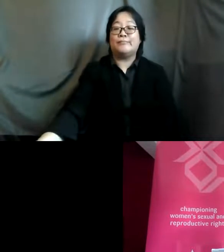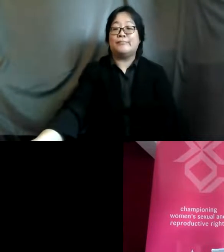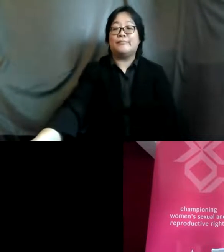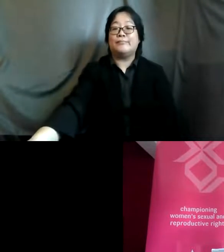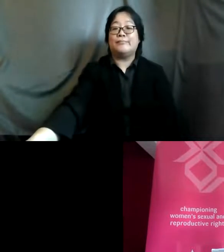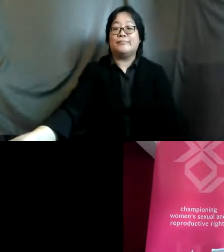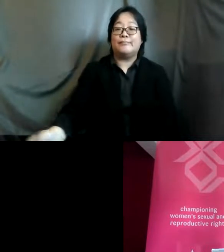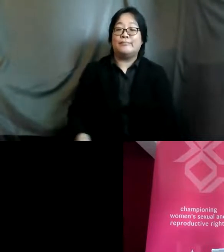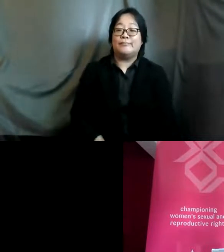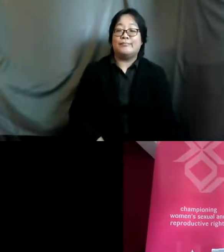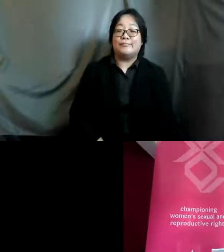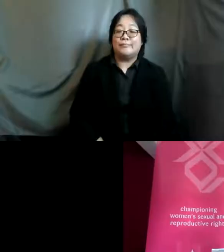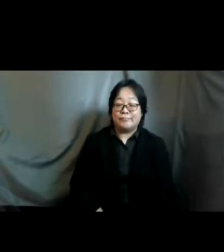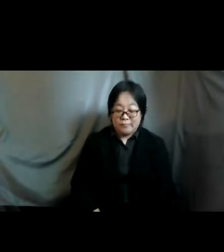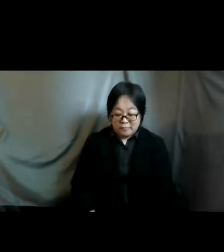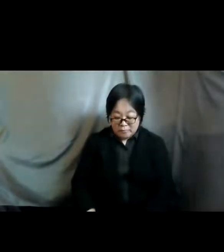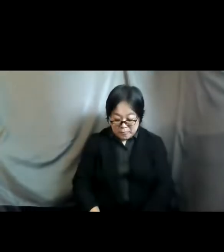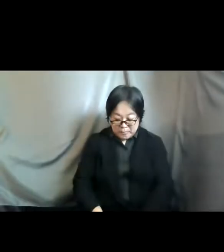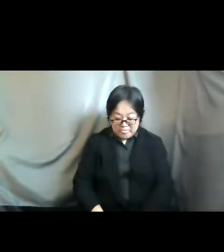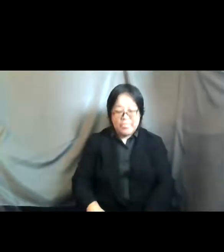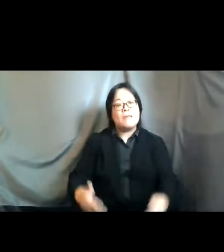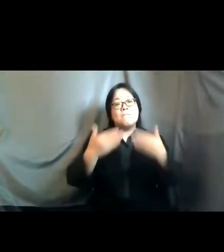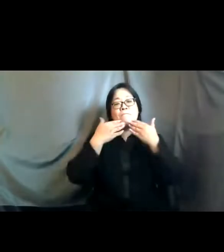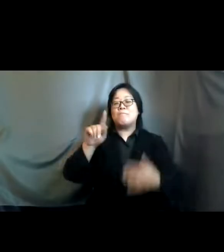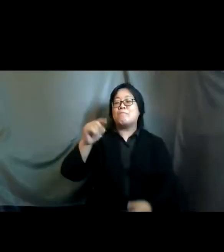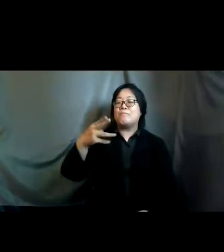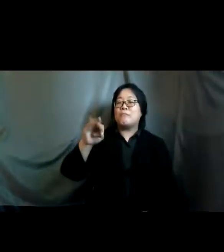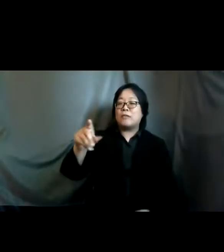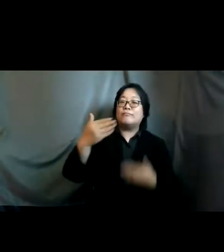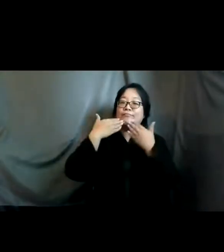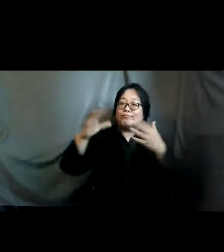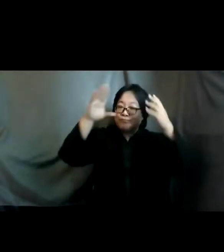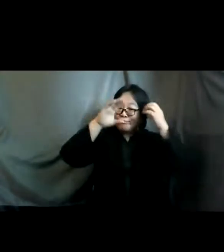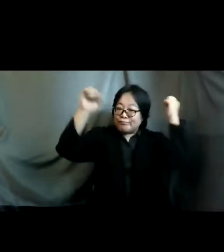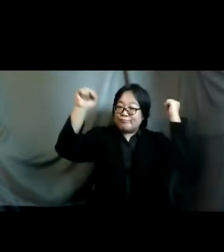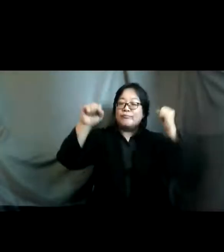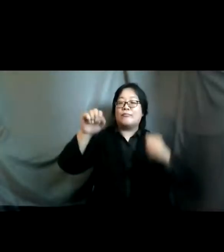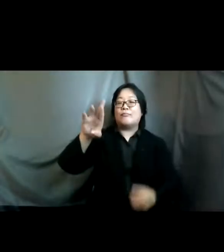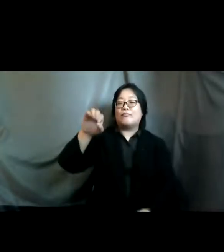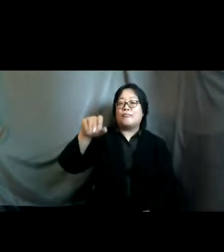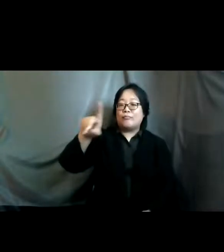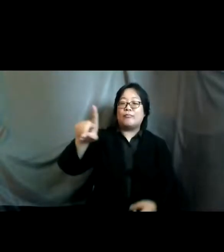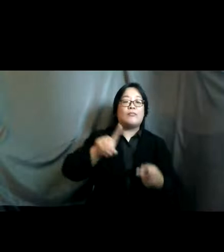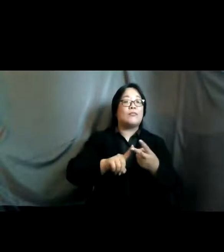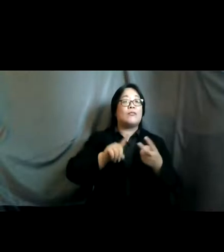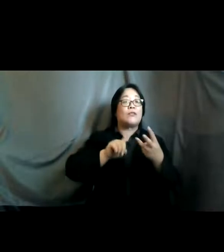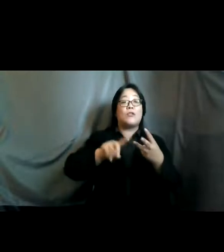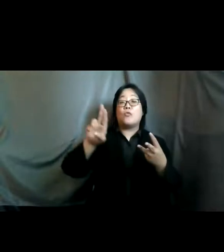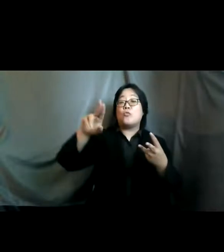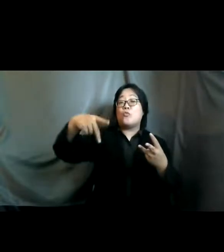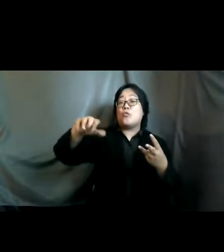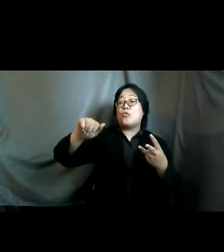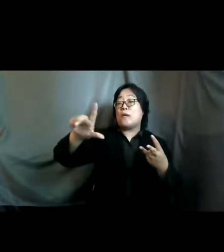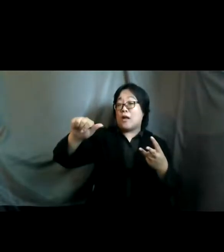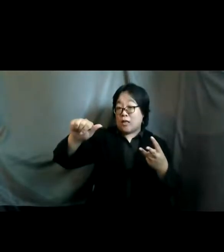thank you tamina uh thank you uh ambassador roland as well as uh upala from uh unfpa i hope that